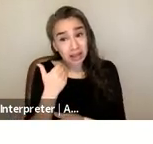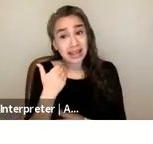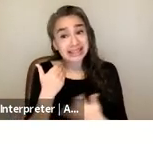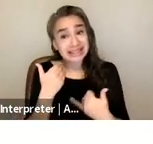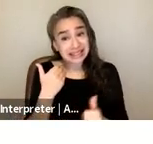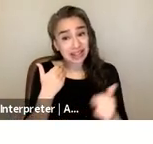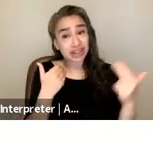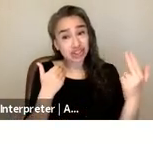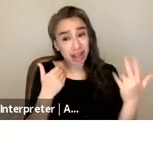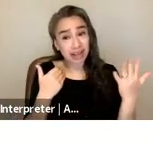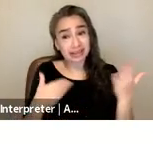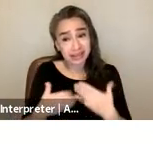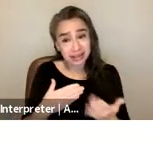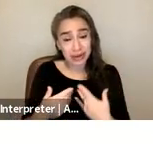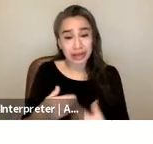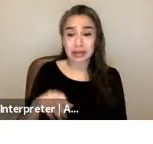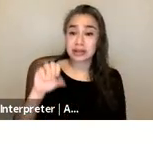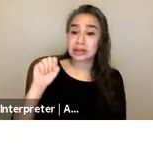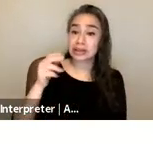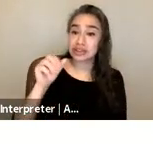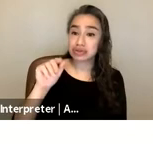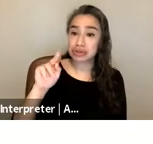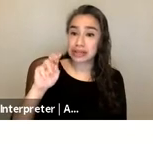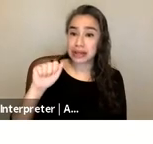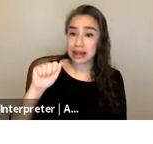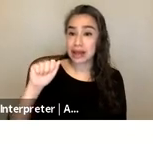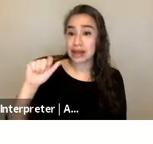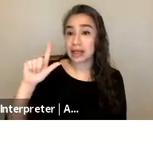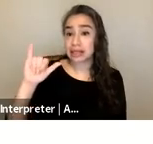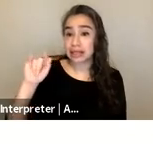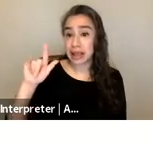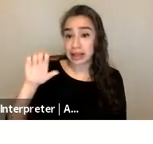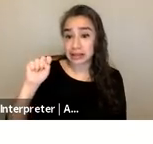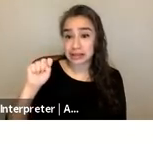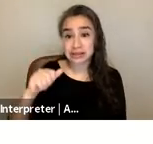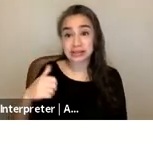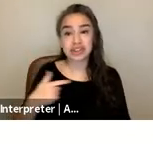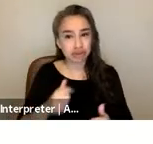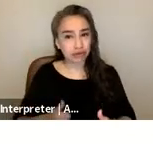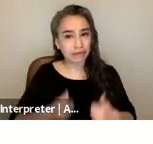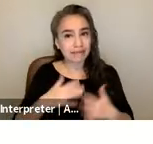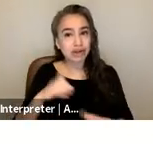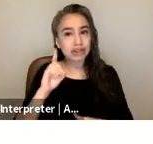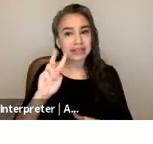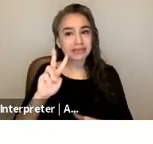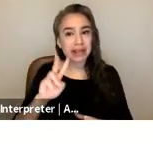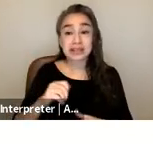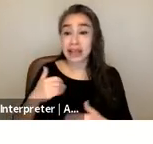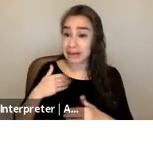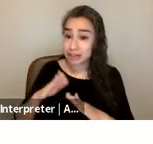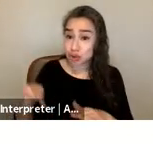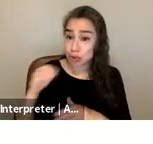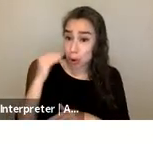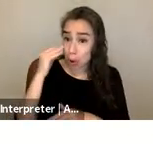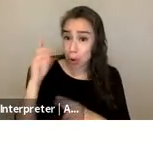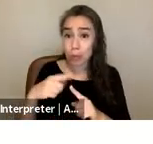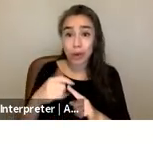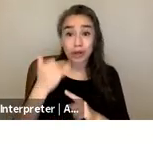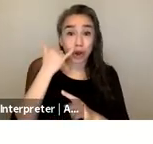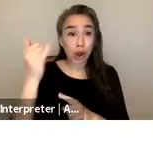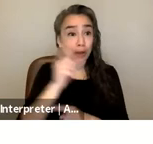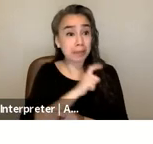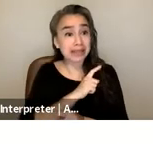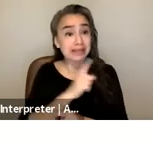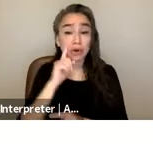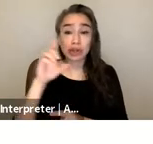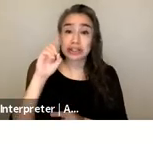lyles who was a survivor of domestic violence had her children at home when she called the police for um a domestic violence call